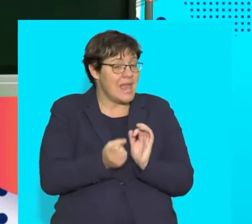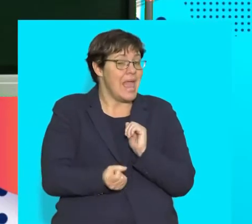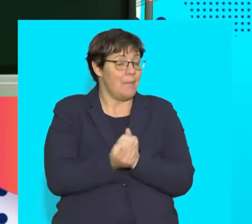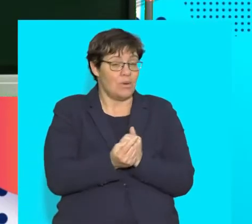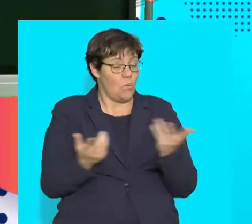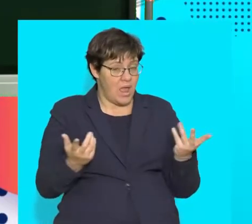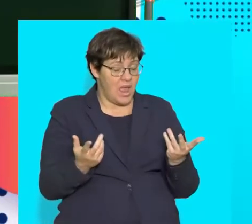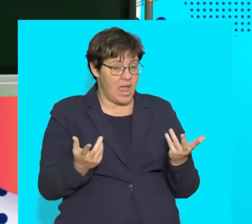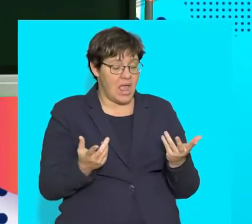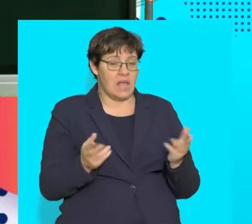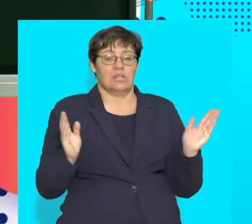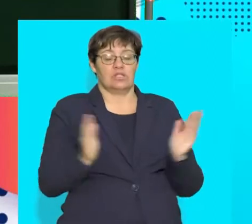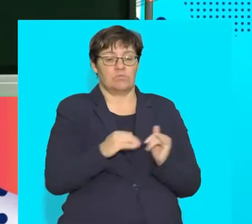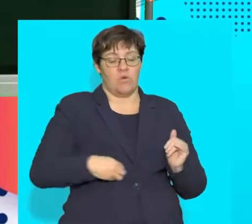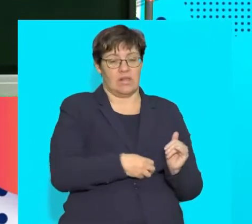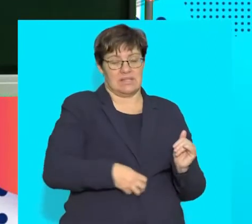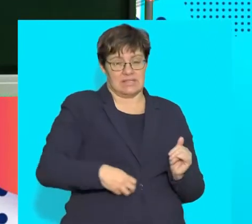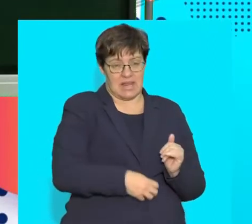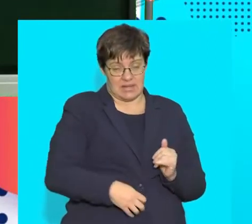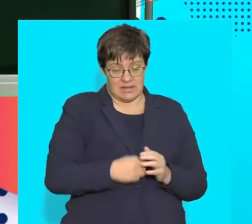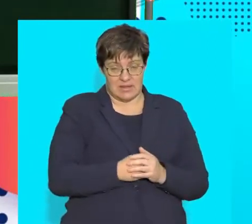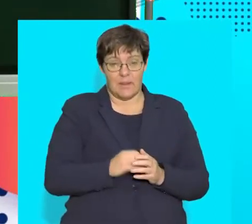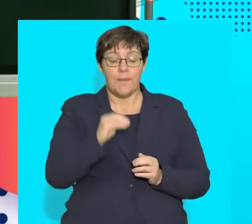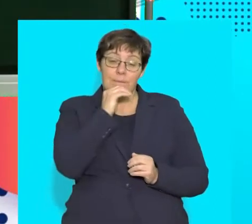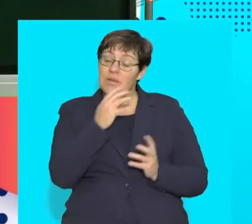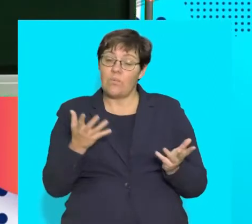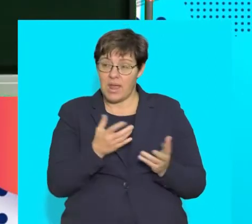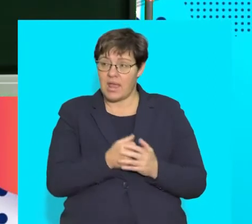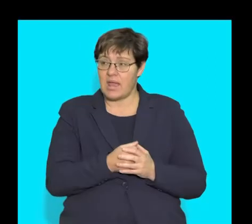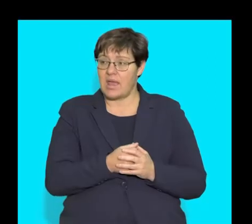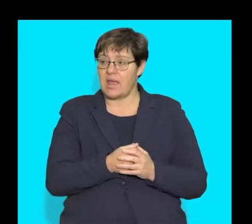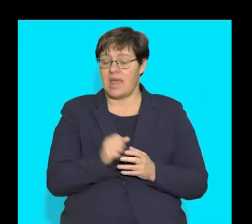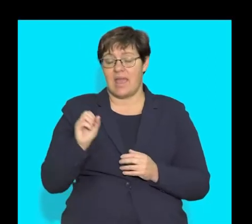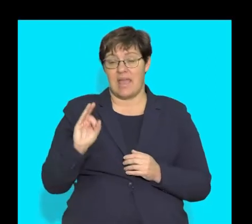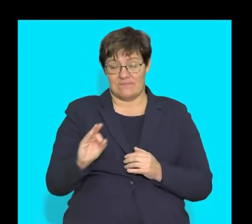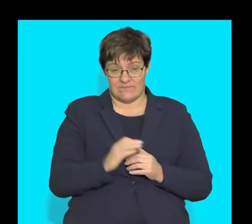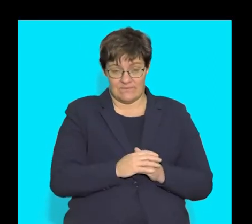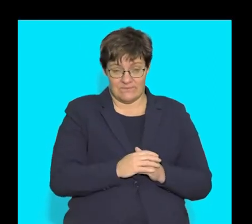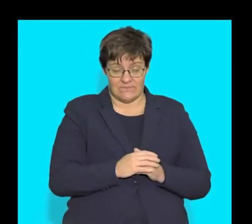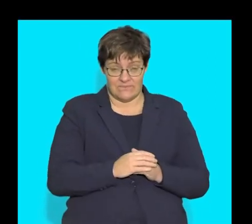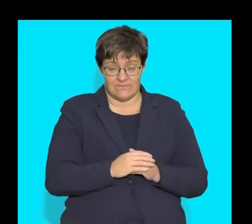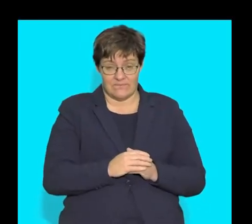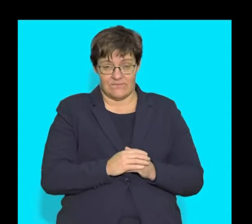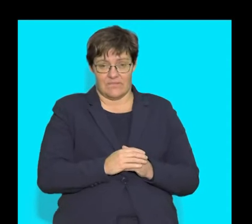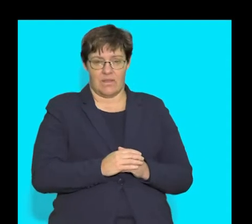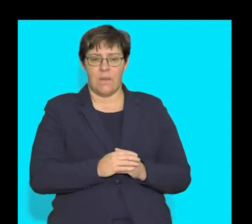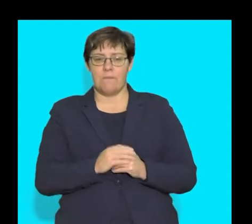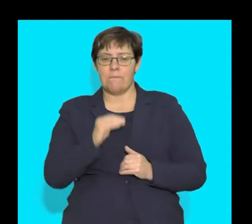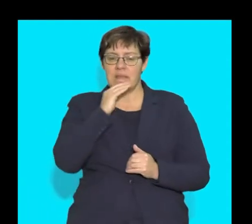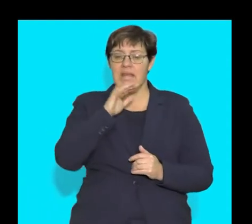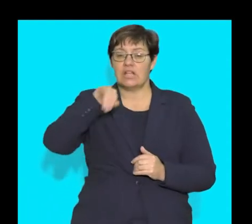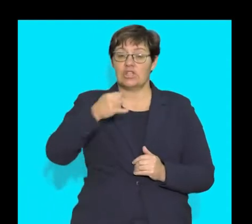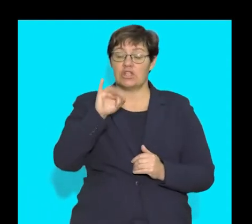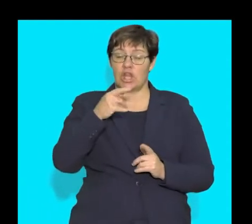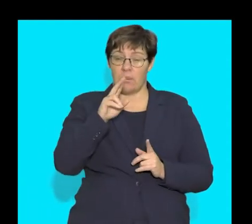in the small intestine. So that's going to be letter F. And so that is where the jejunum